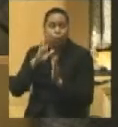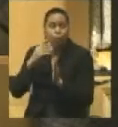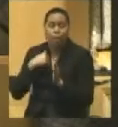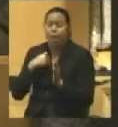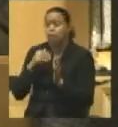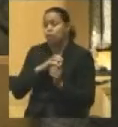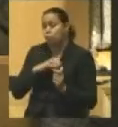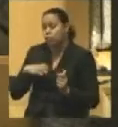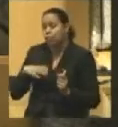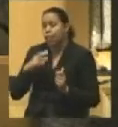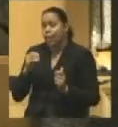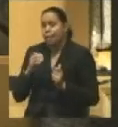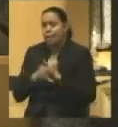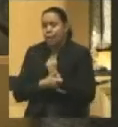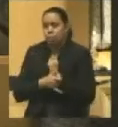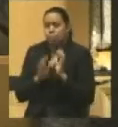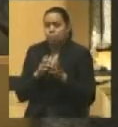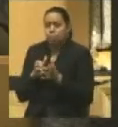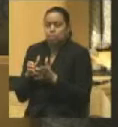party character throughout the state.